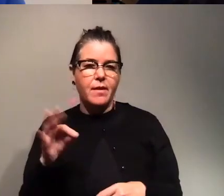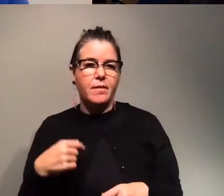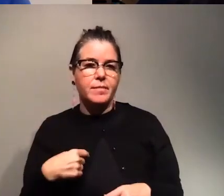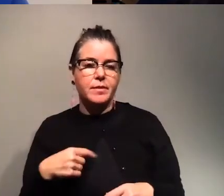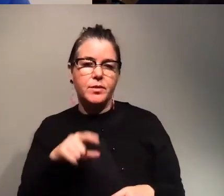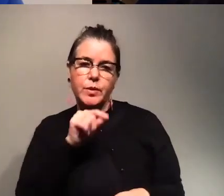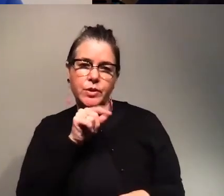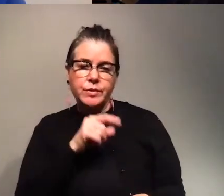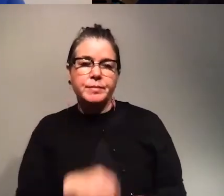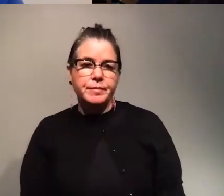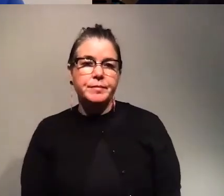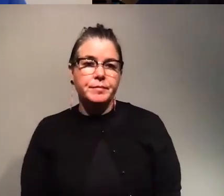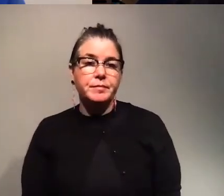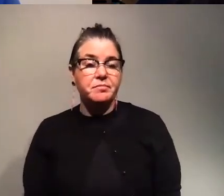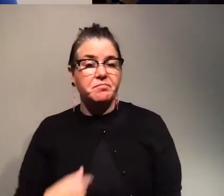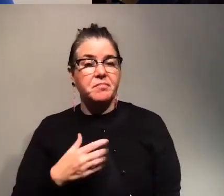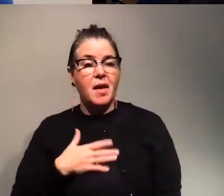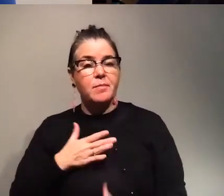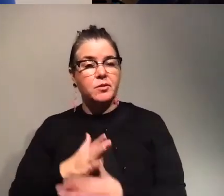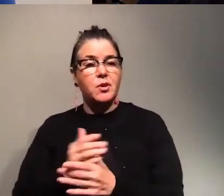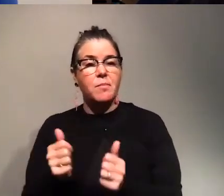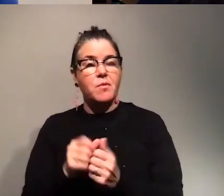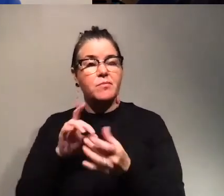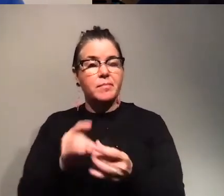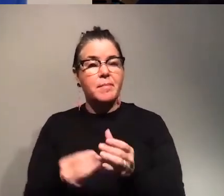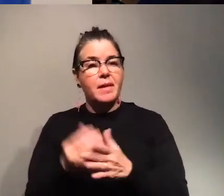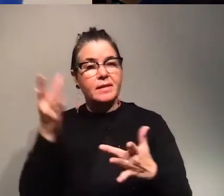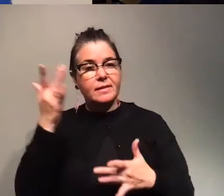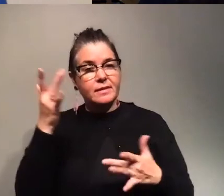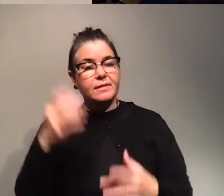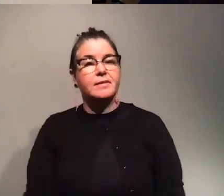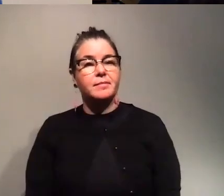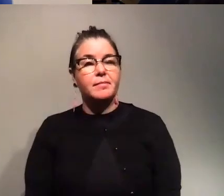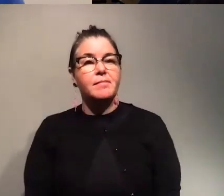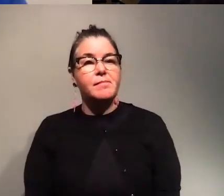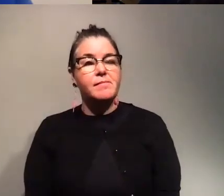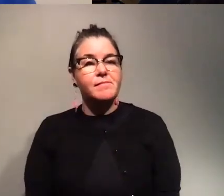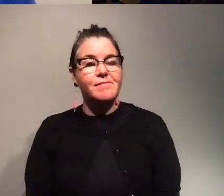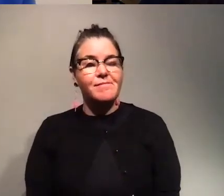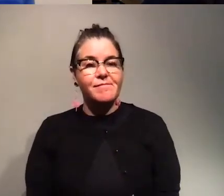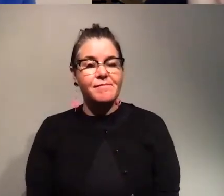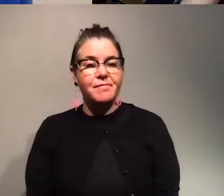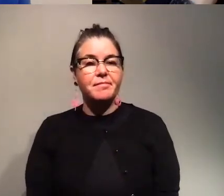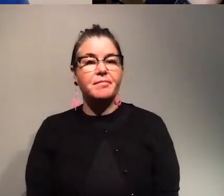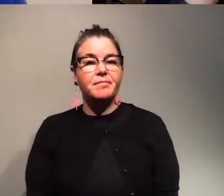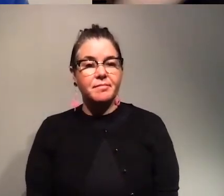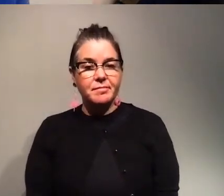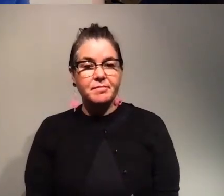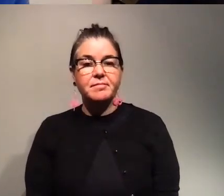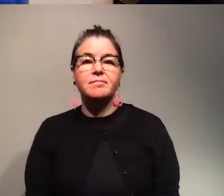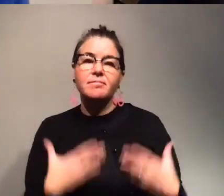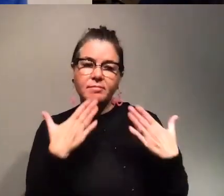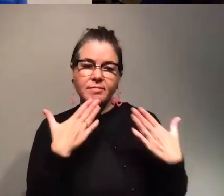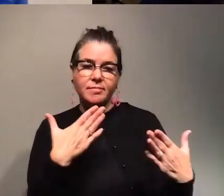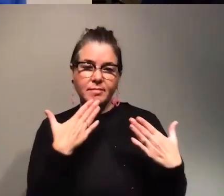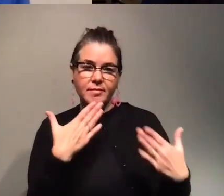twitter and i'll be happy to share more about plant diseases and the importance of studying plant diseases awesome well thank you so